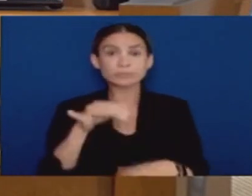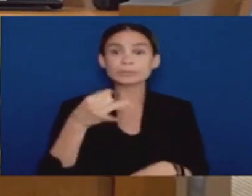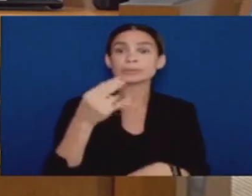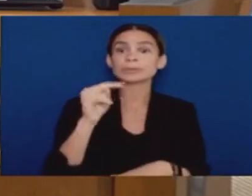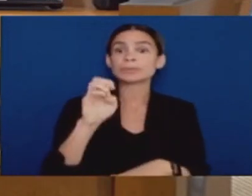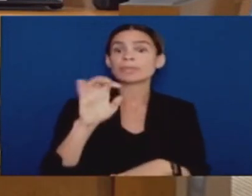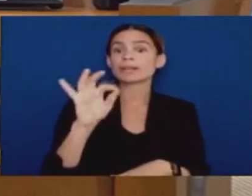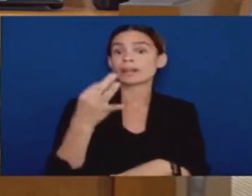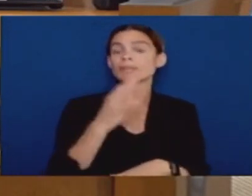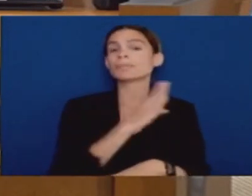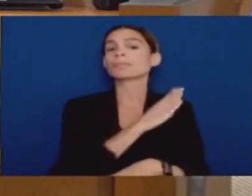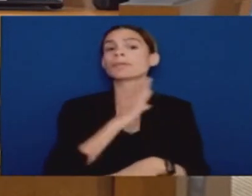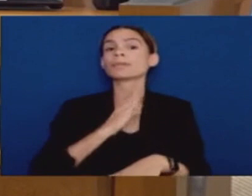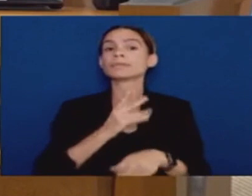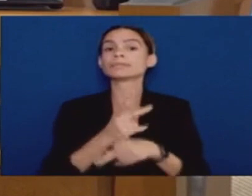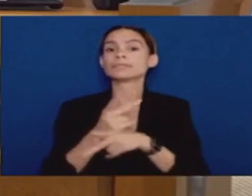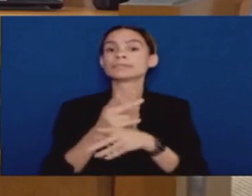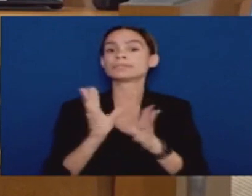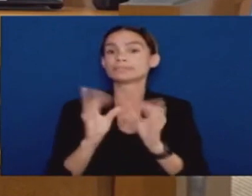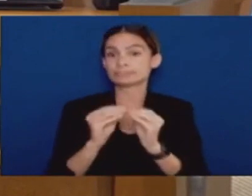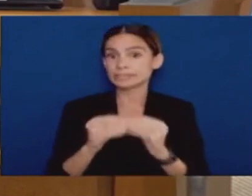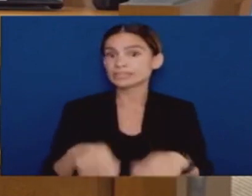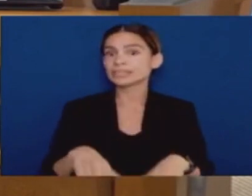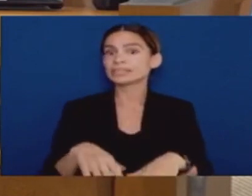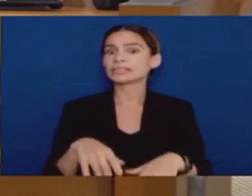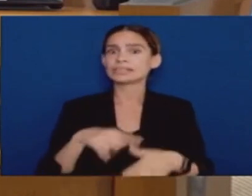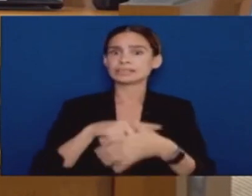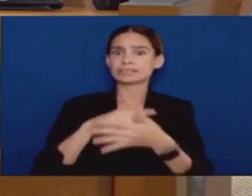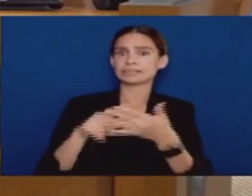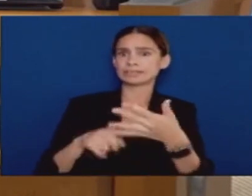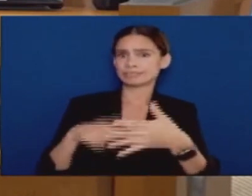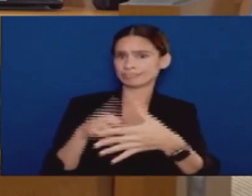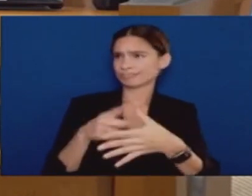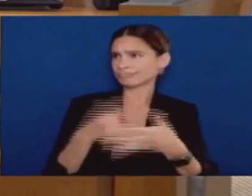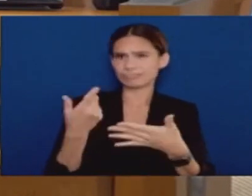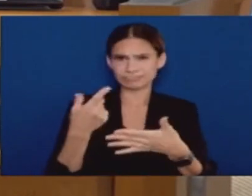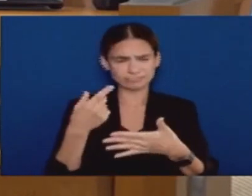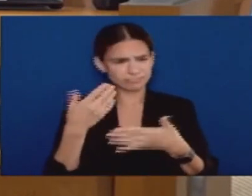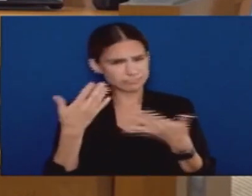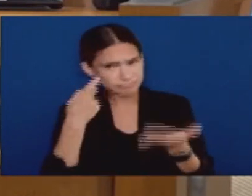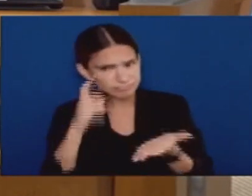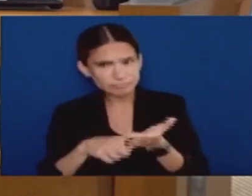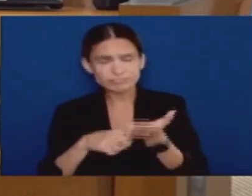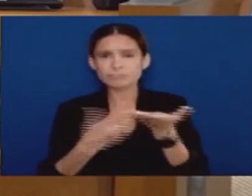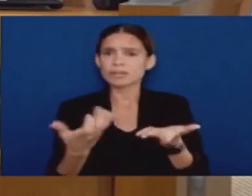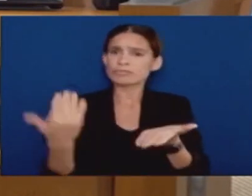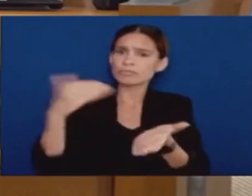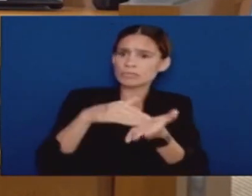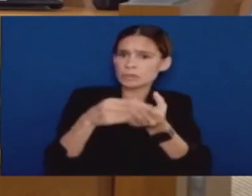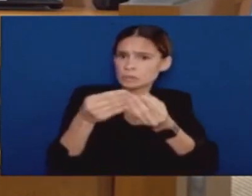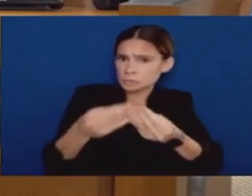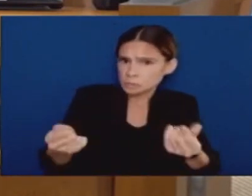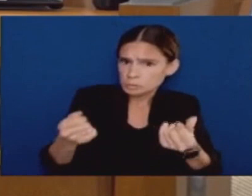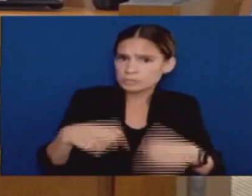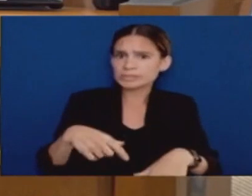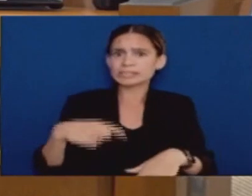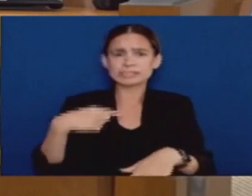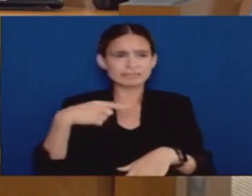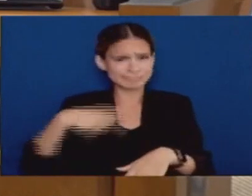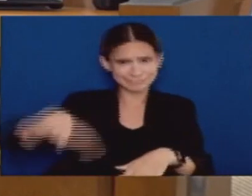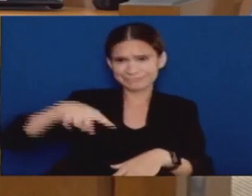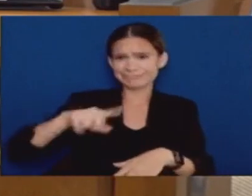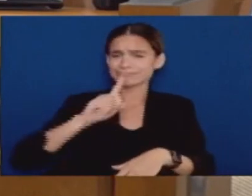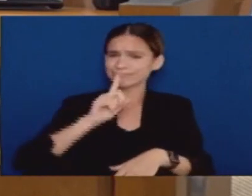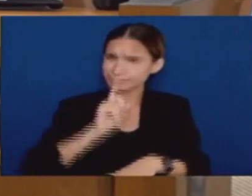resolution condemns the murder of George Floyd. It states that we support the criminal charges brought against the four former officers of Minneapolis